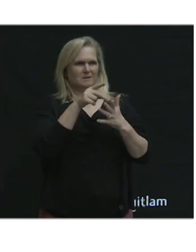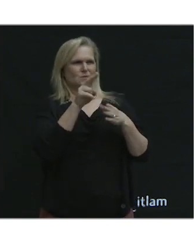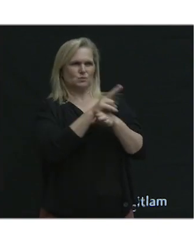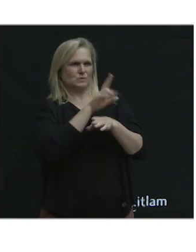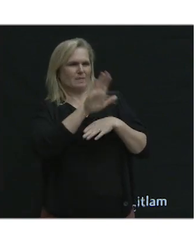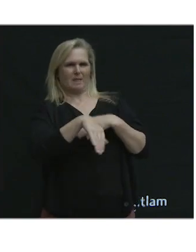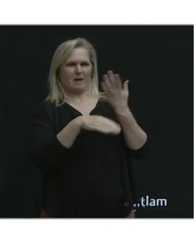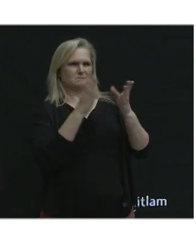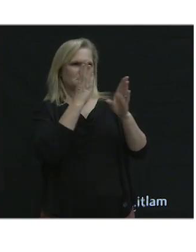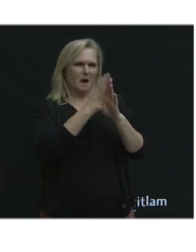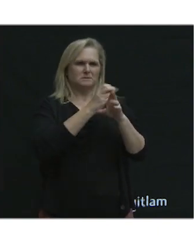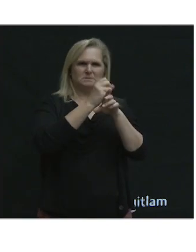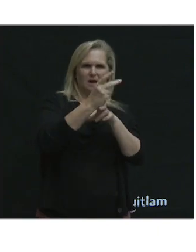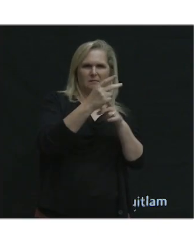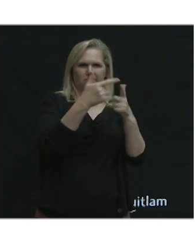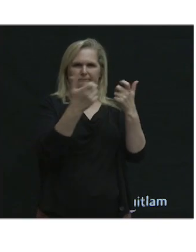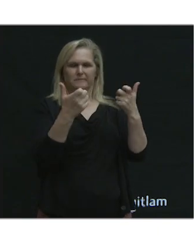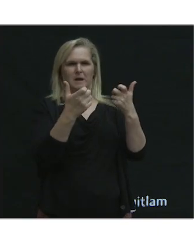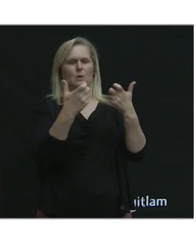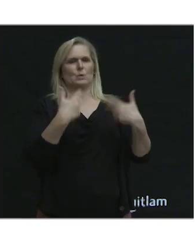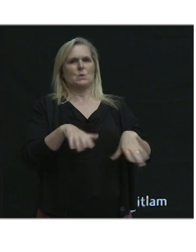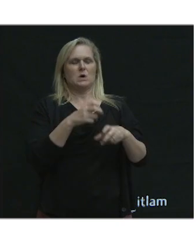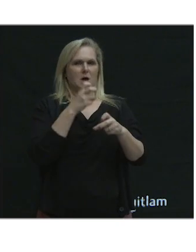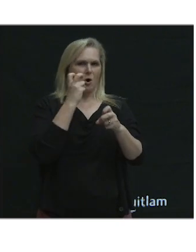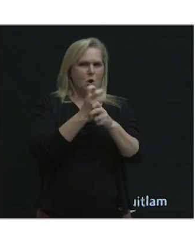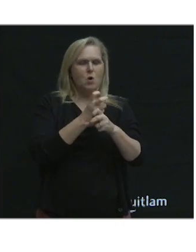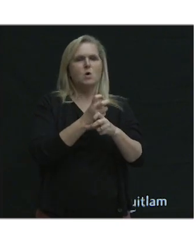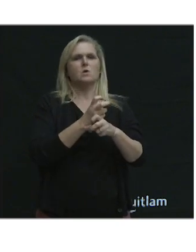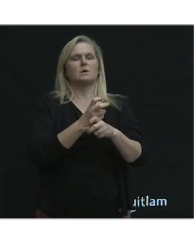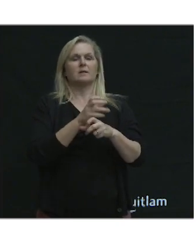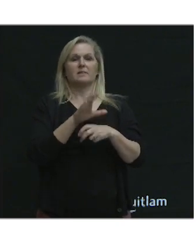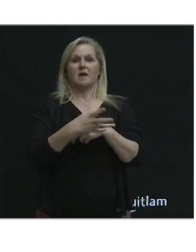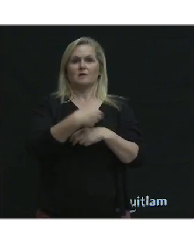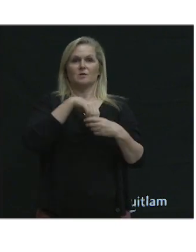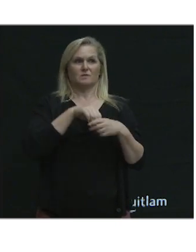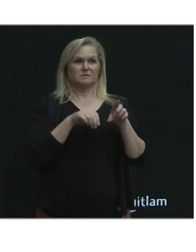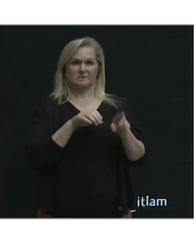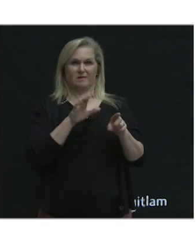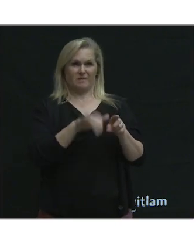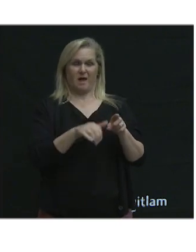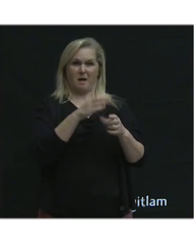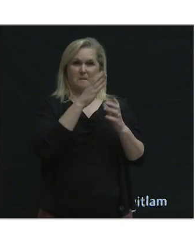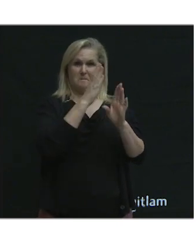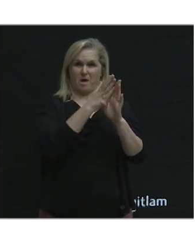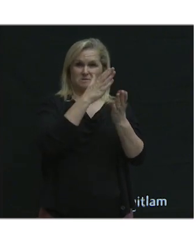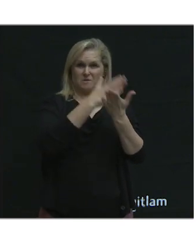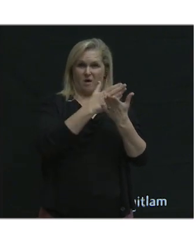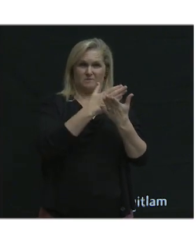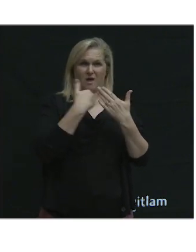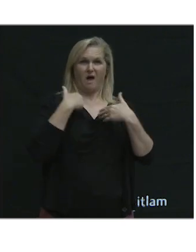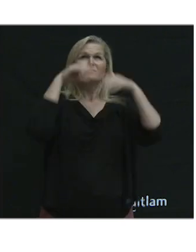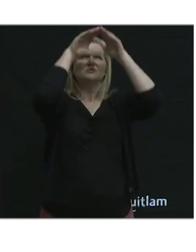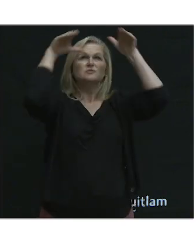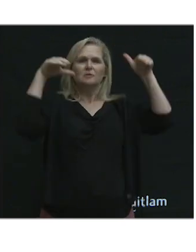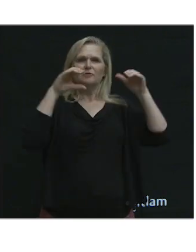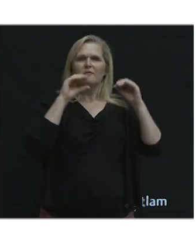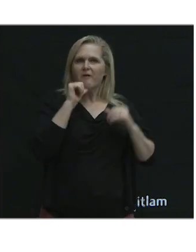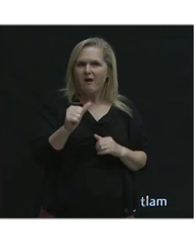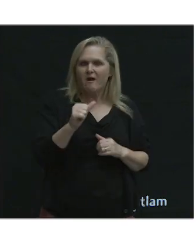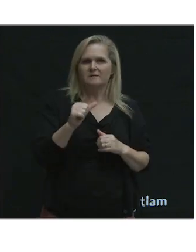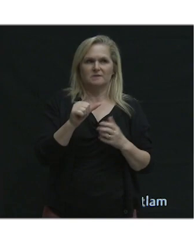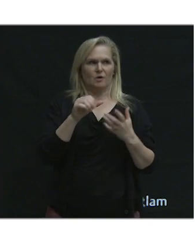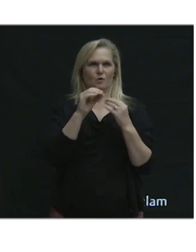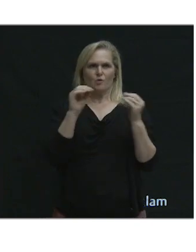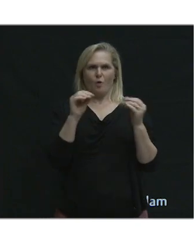public transit difficult for them. And that includes no shelter at bus stops. Not having access to a